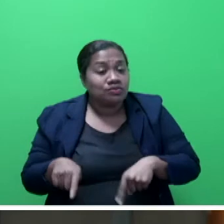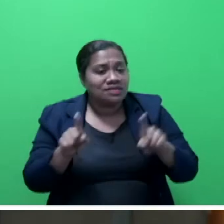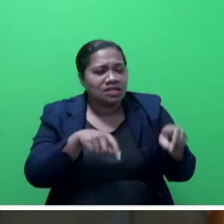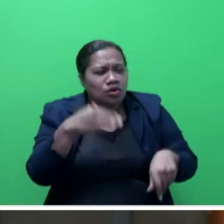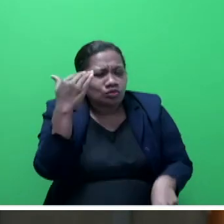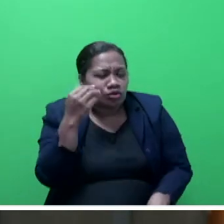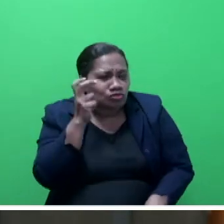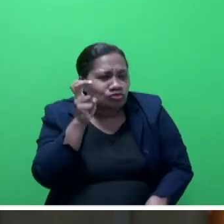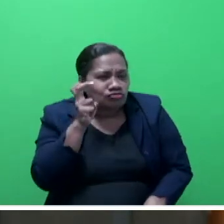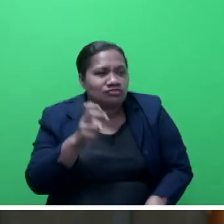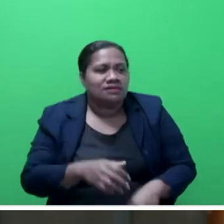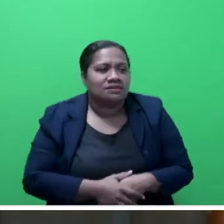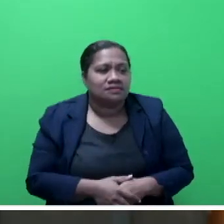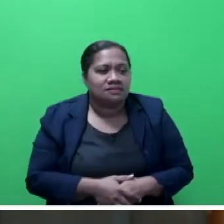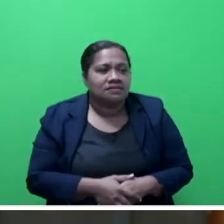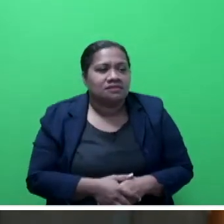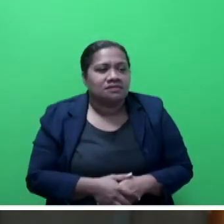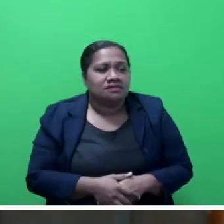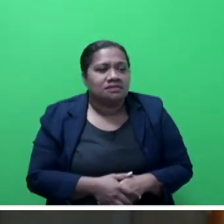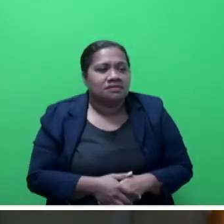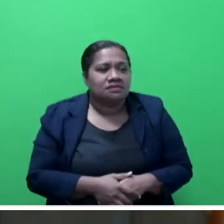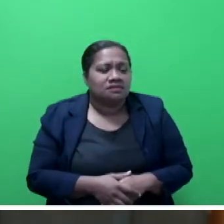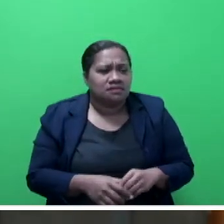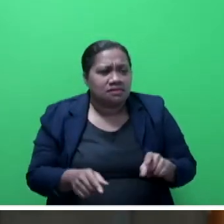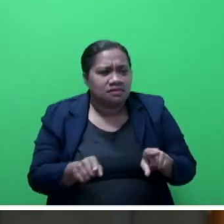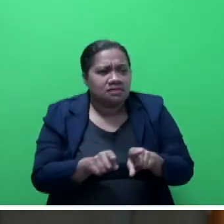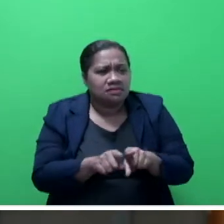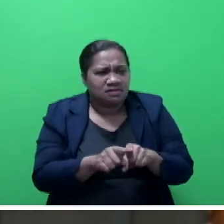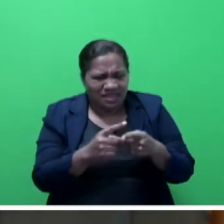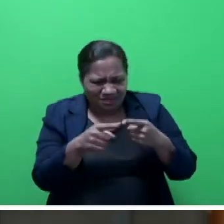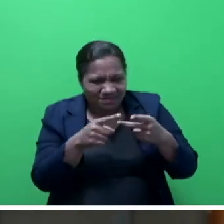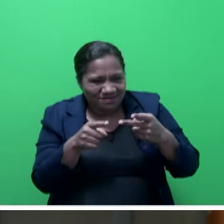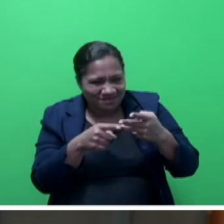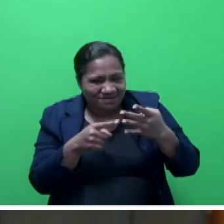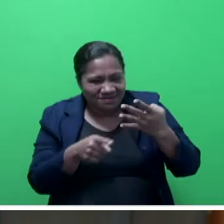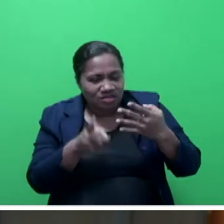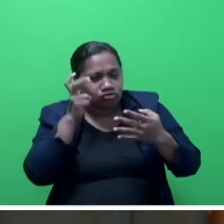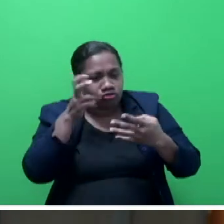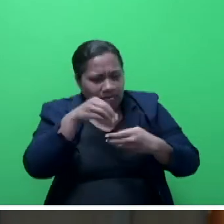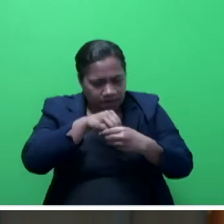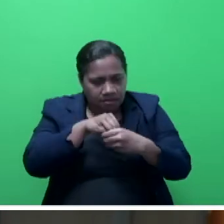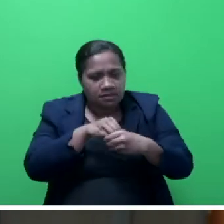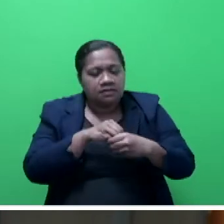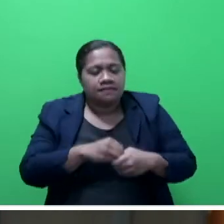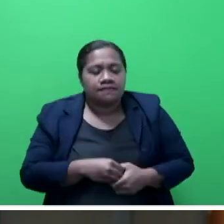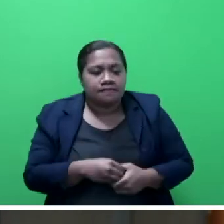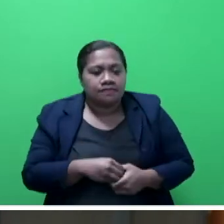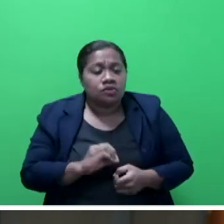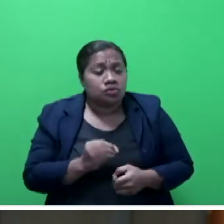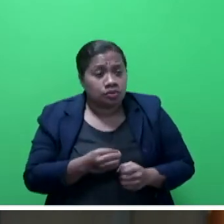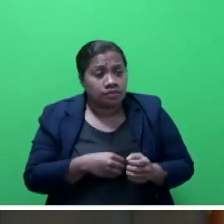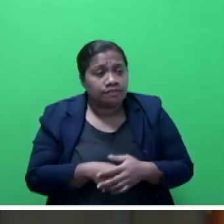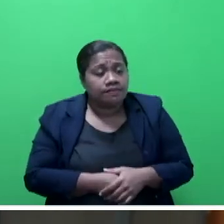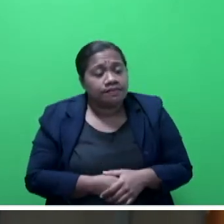as baking, beauty therapy, green plumbing, tile line and basic meat walks. These short courses, Mr Speaker